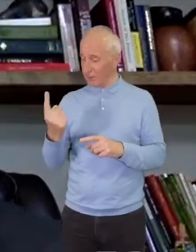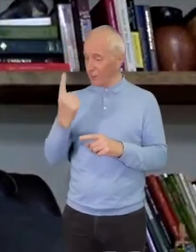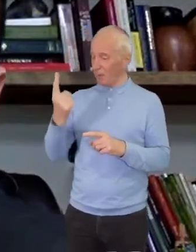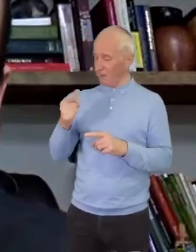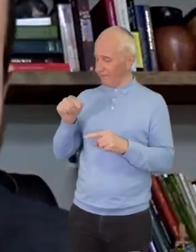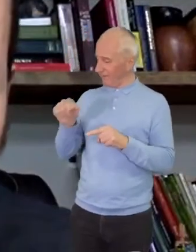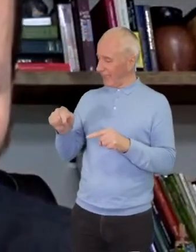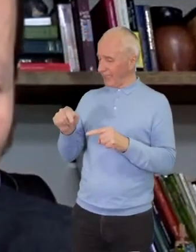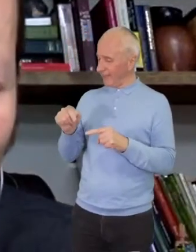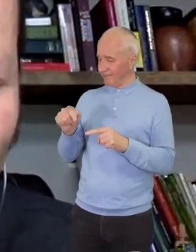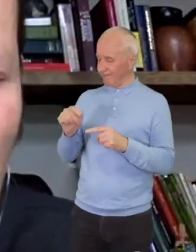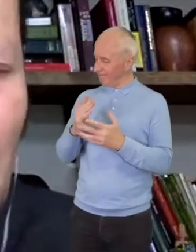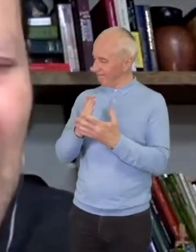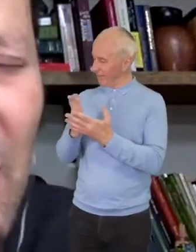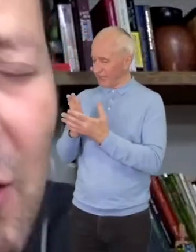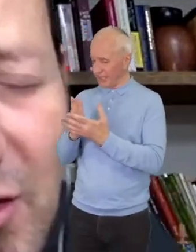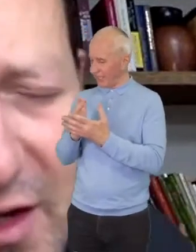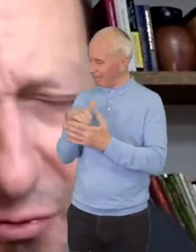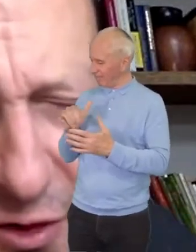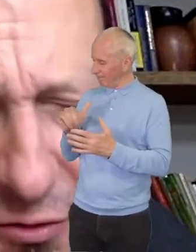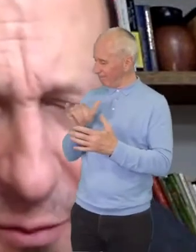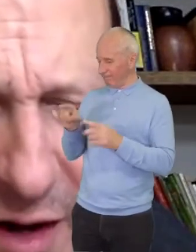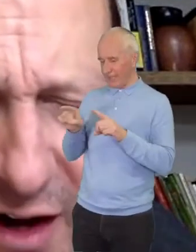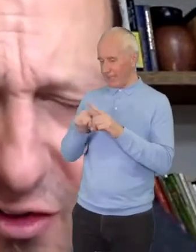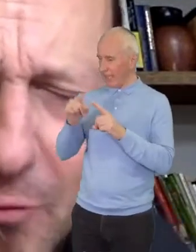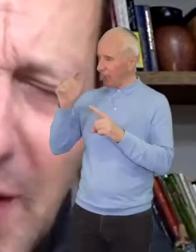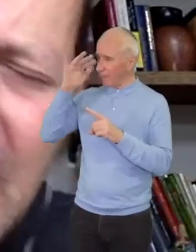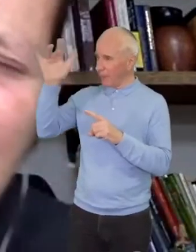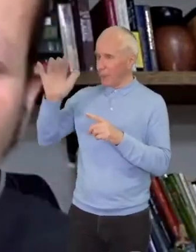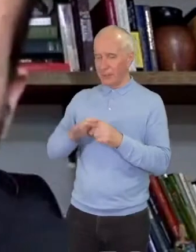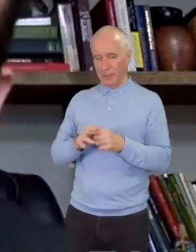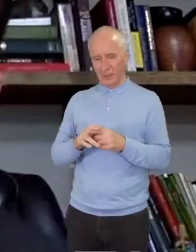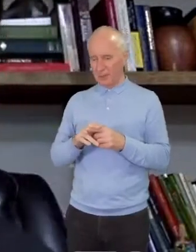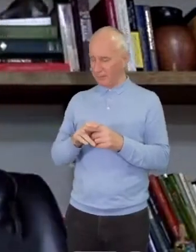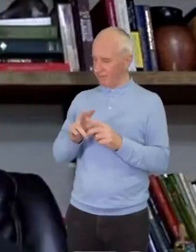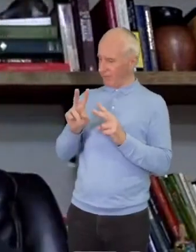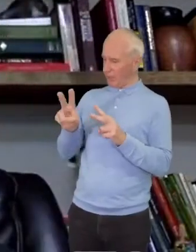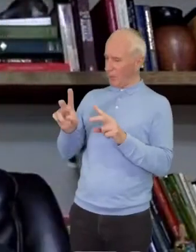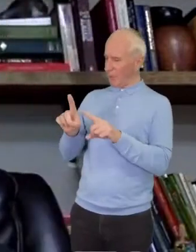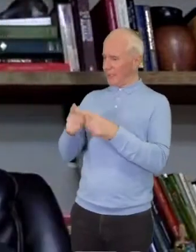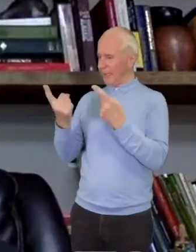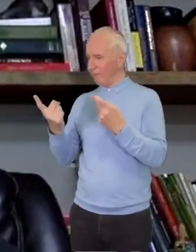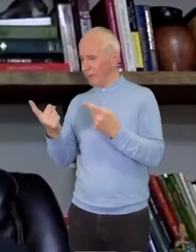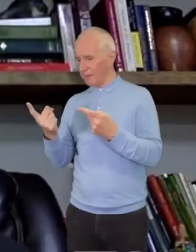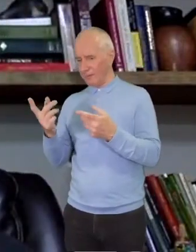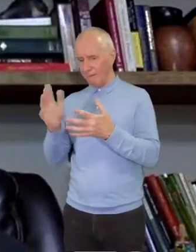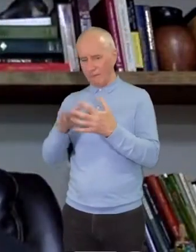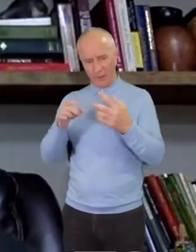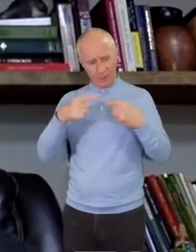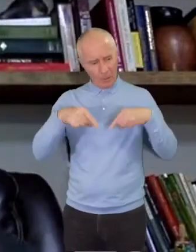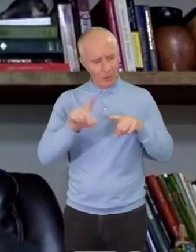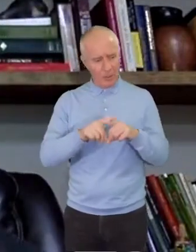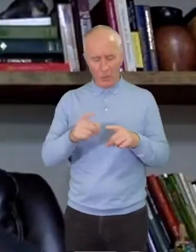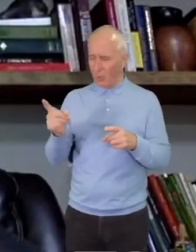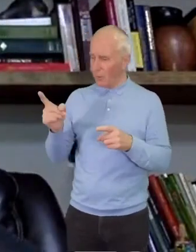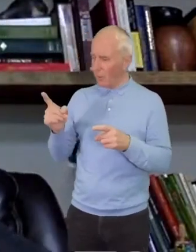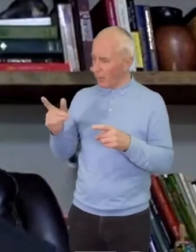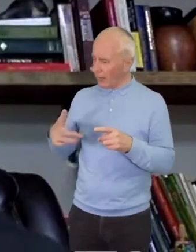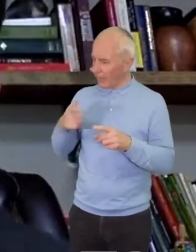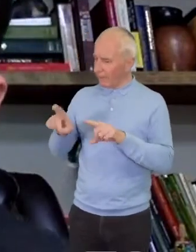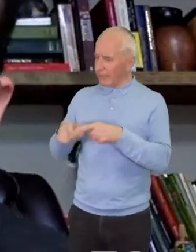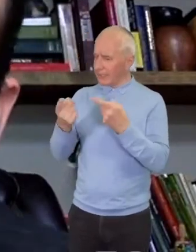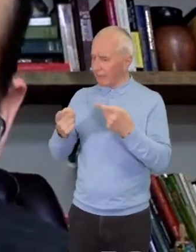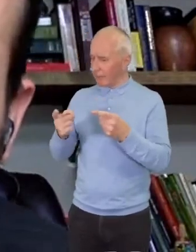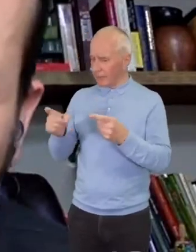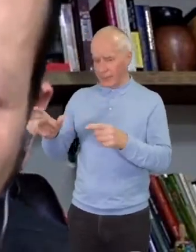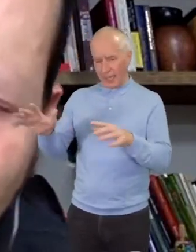theology or who might look different from us or be from a different place than we live, that